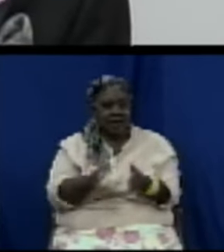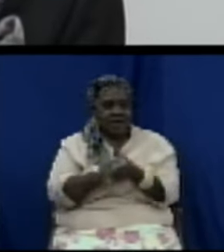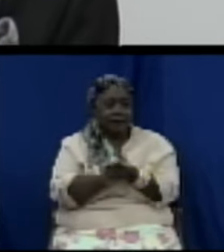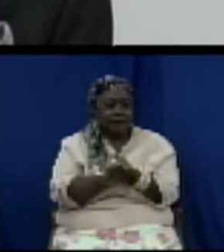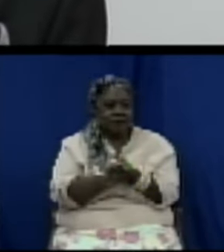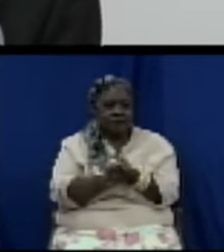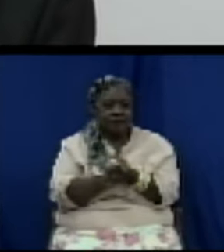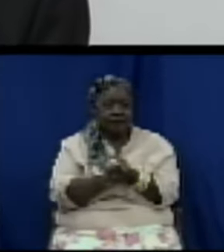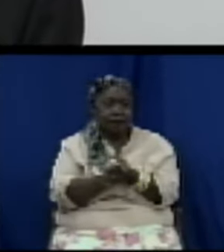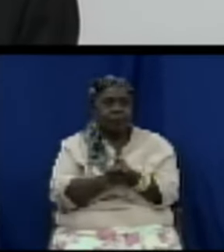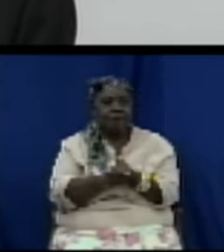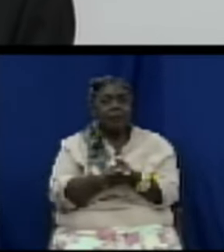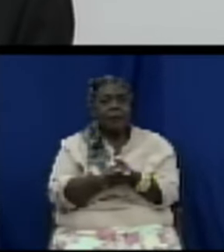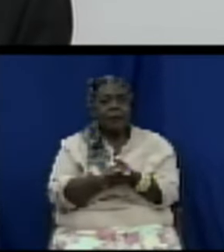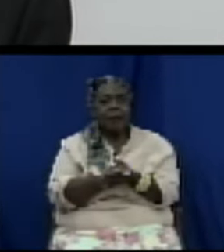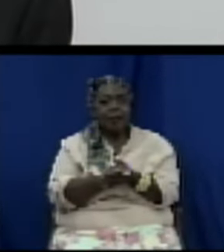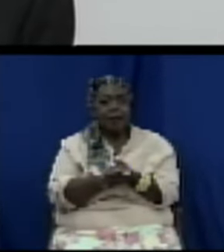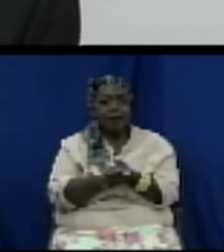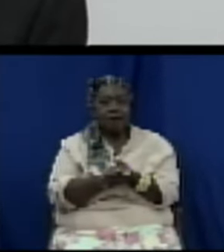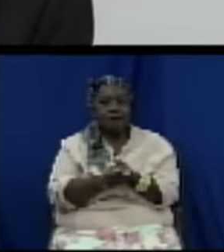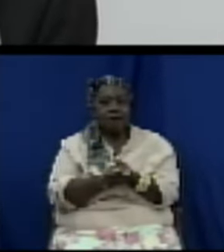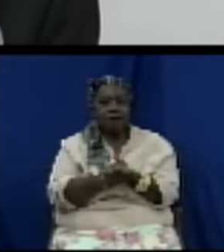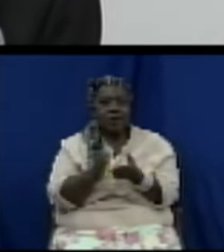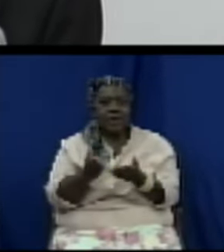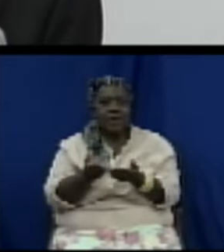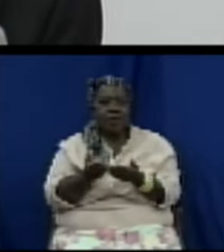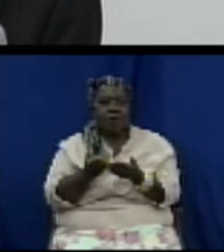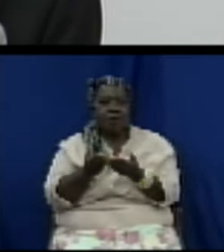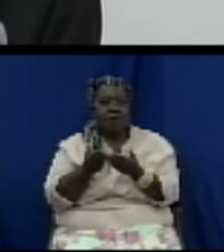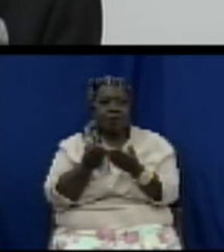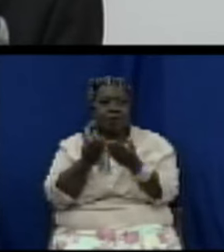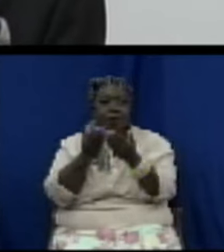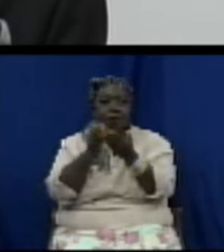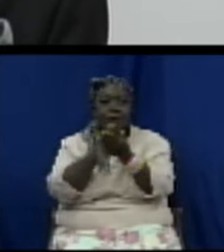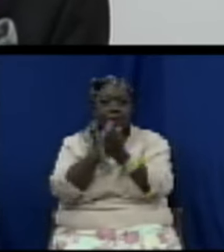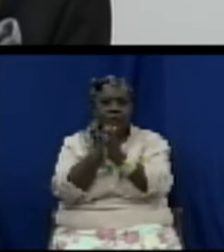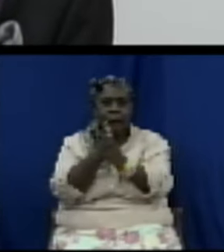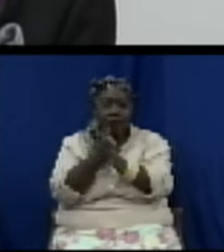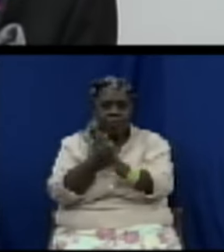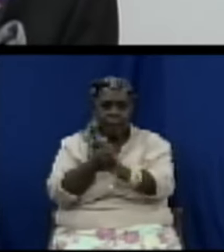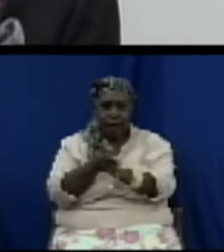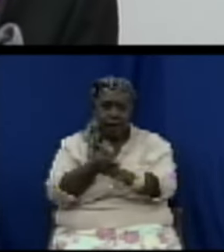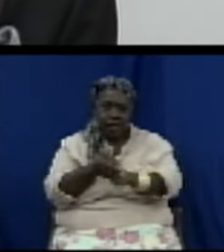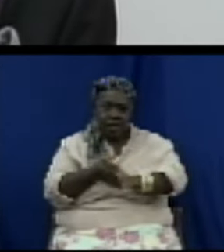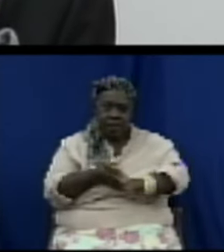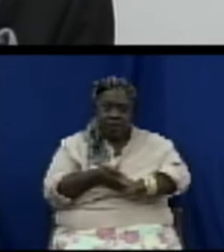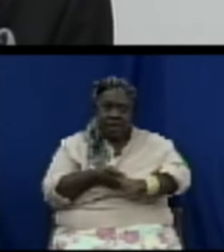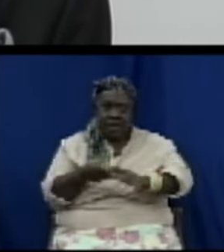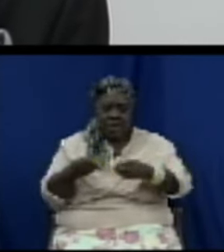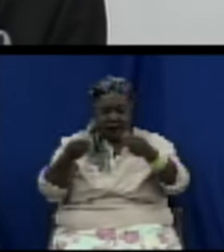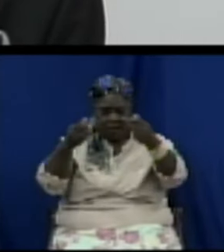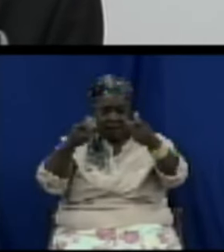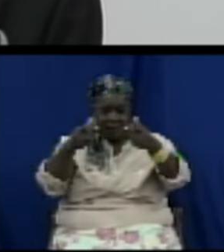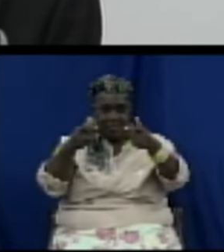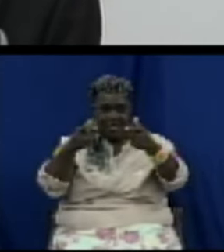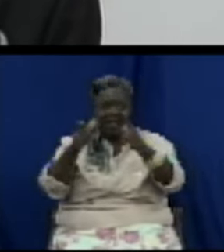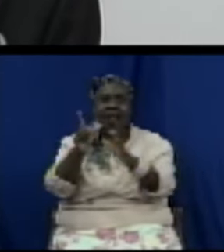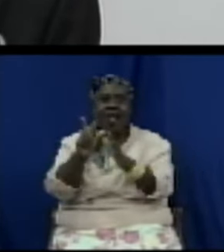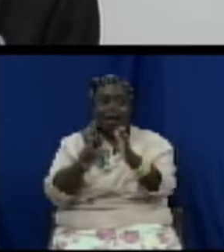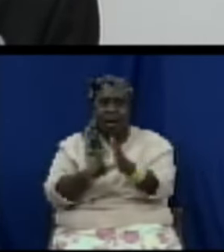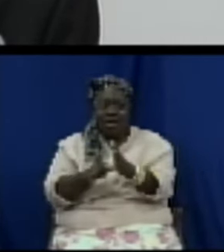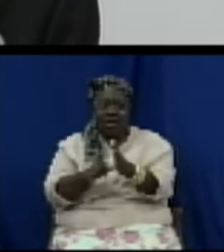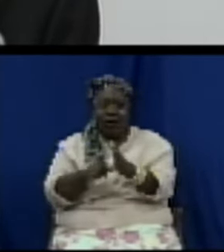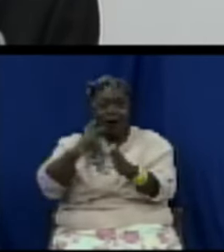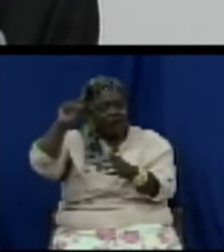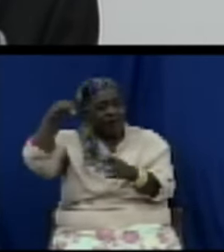on the crowd binding on the crowd that is government of